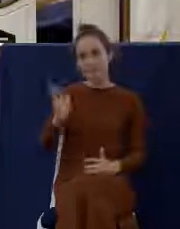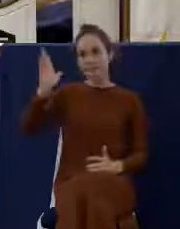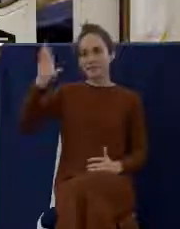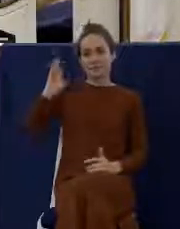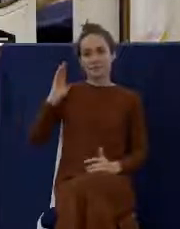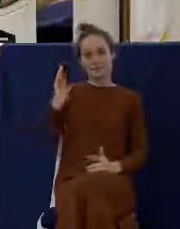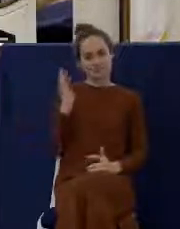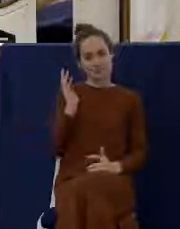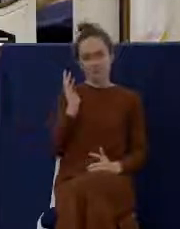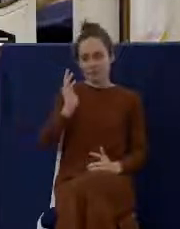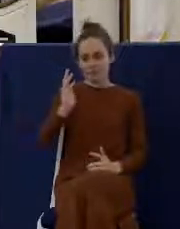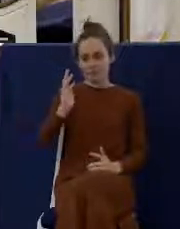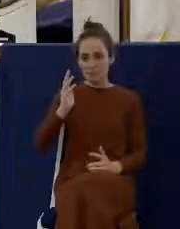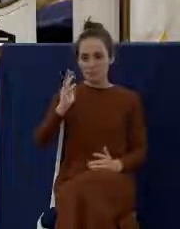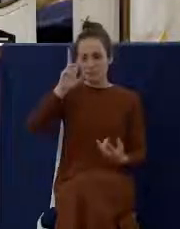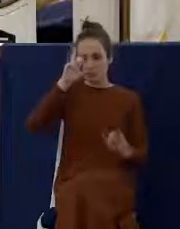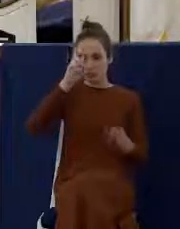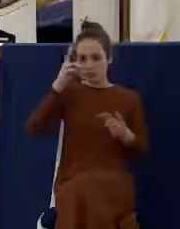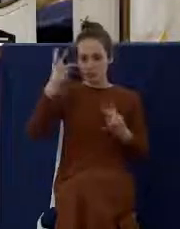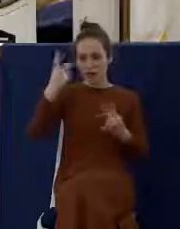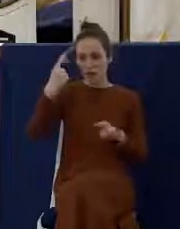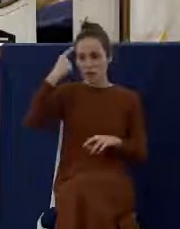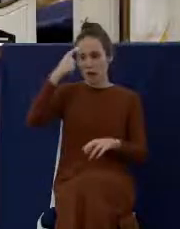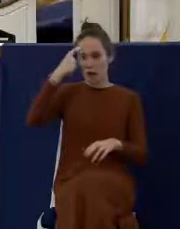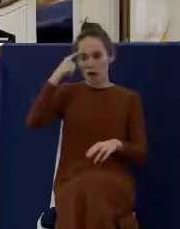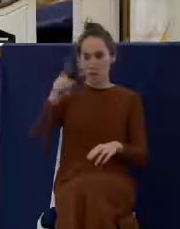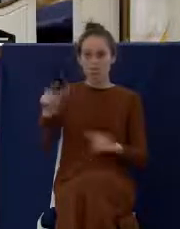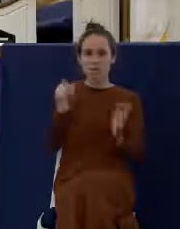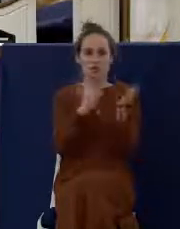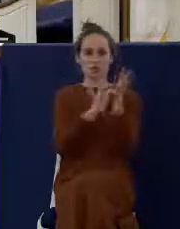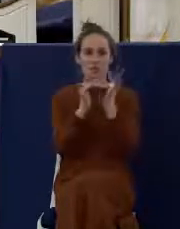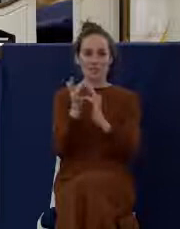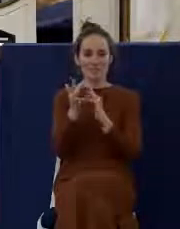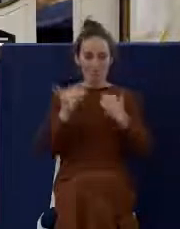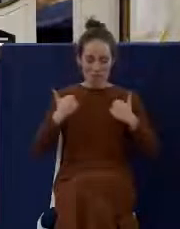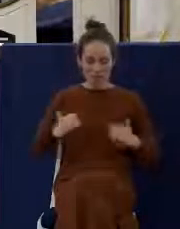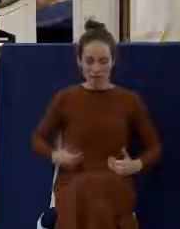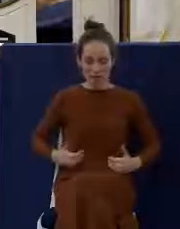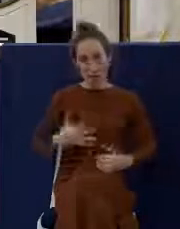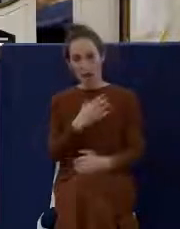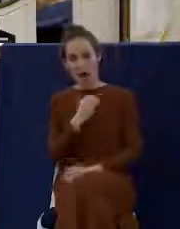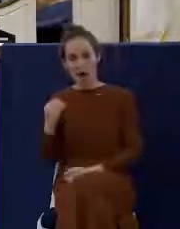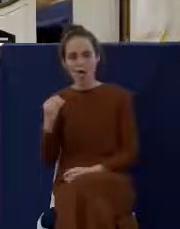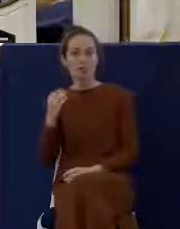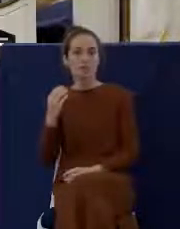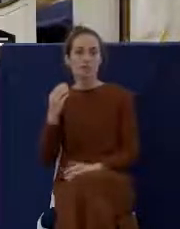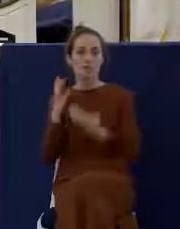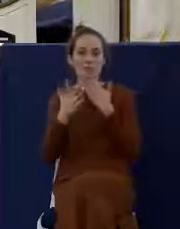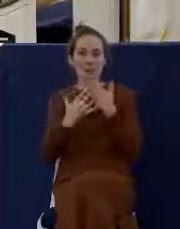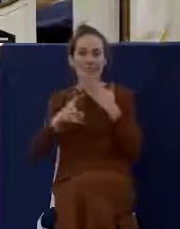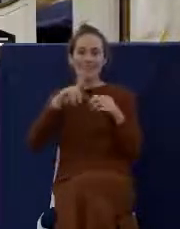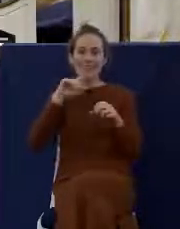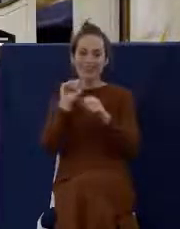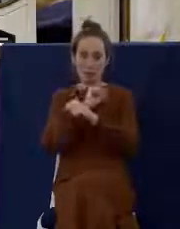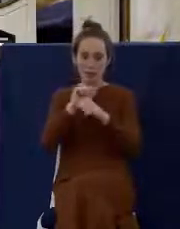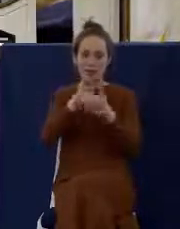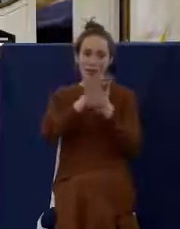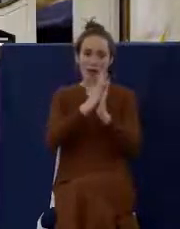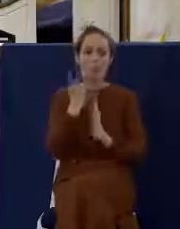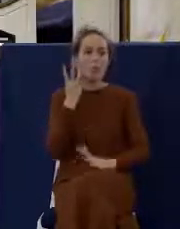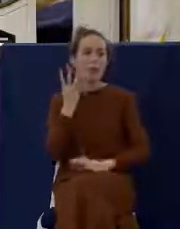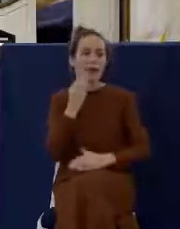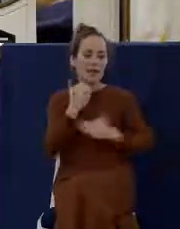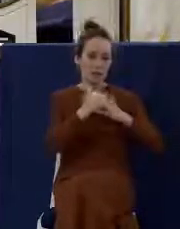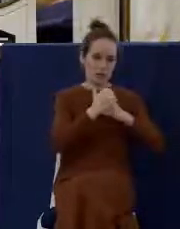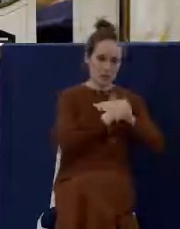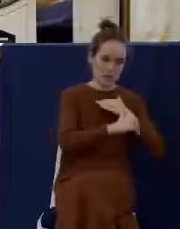present in a physical manner in the Lord's table. As early as the second century, we find Justin Martyr talking about the